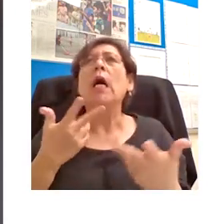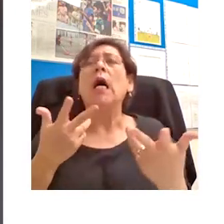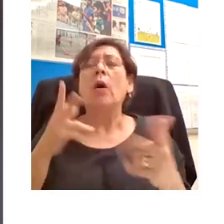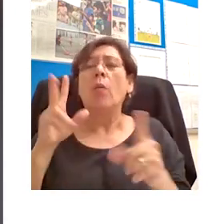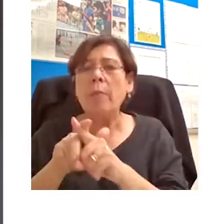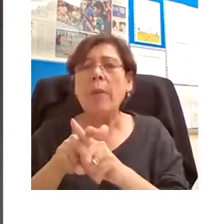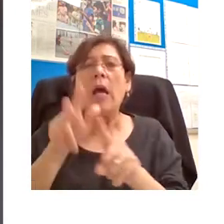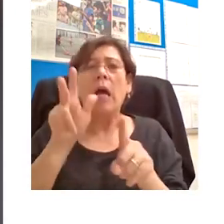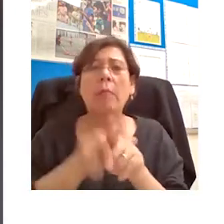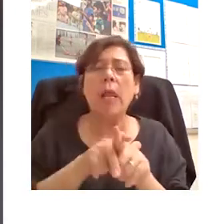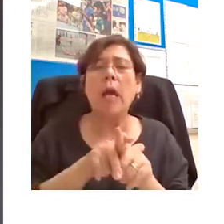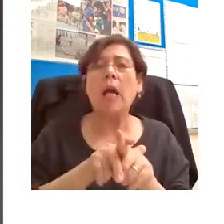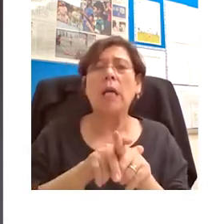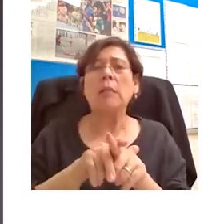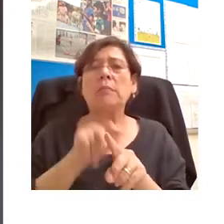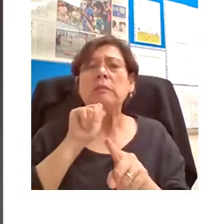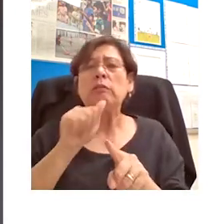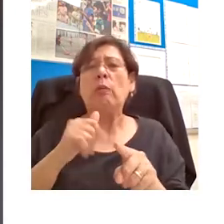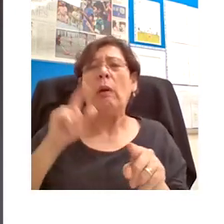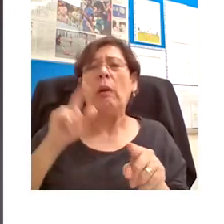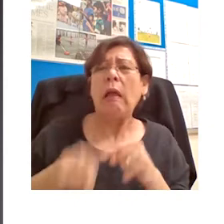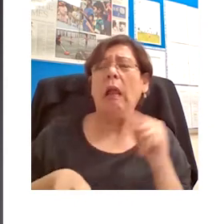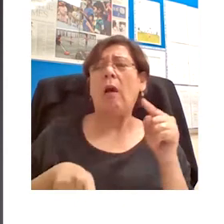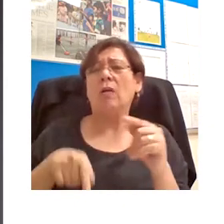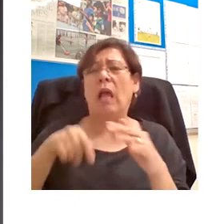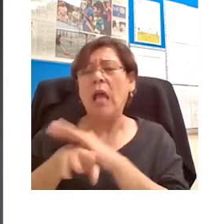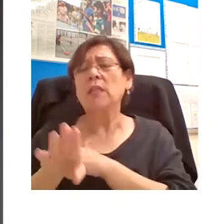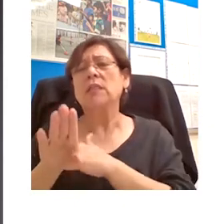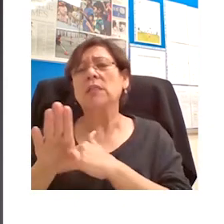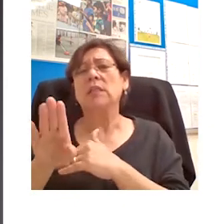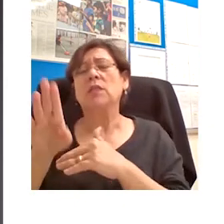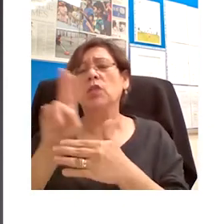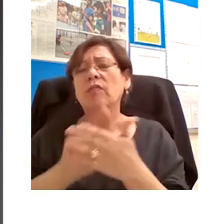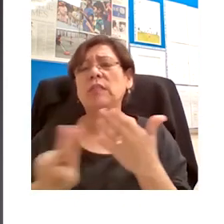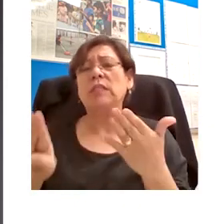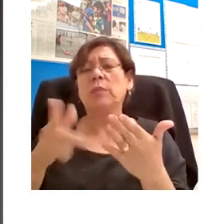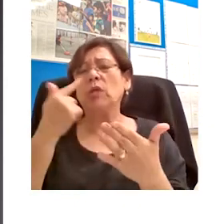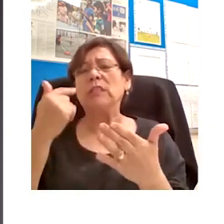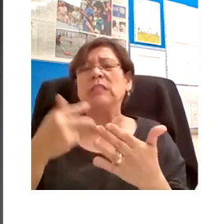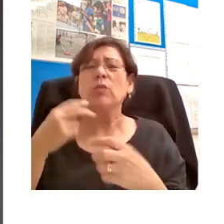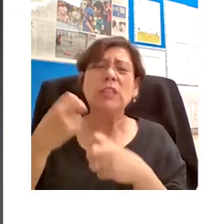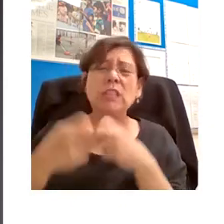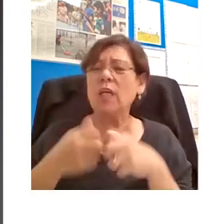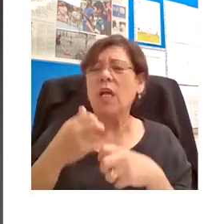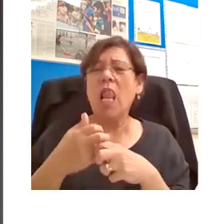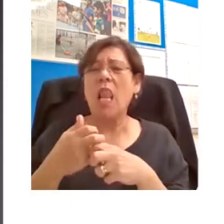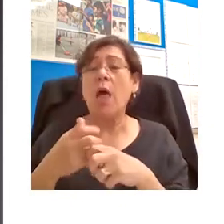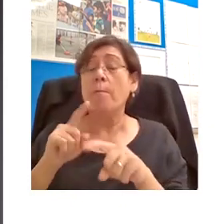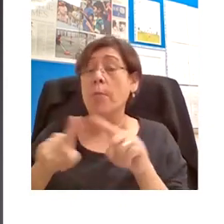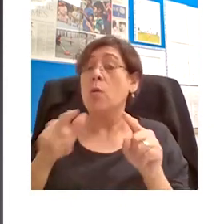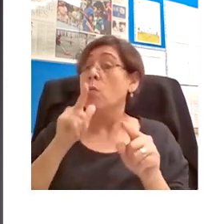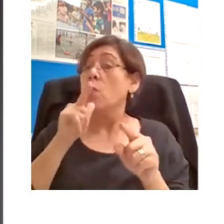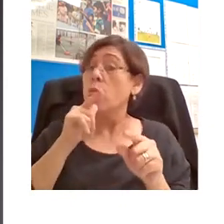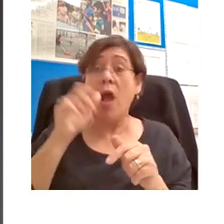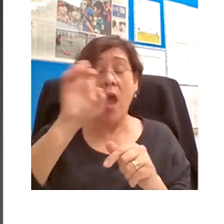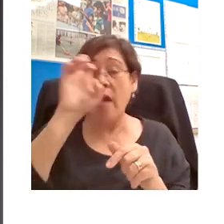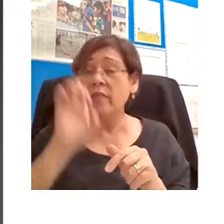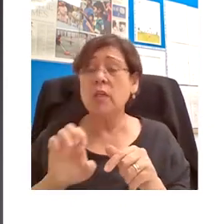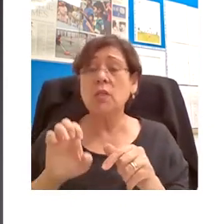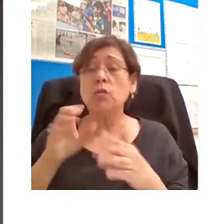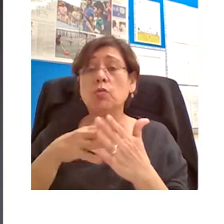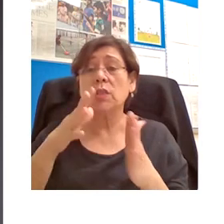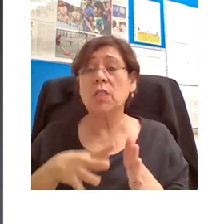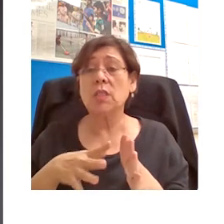this notion that they're inaccessible to ordinary people. And if able students from whatever background find themselves working